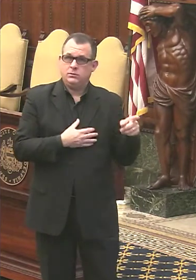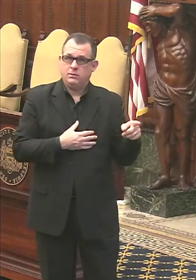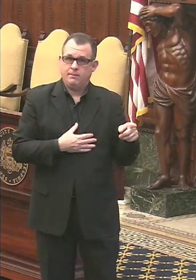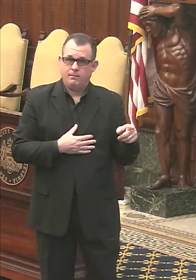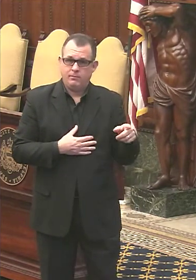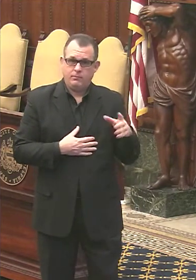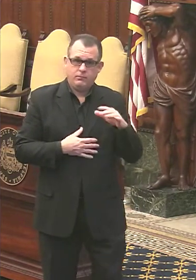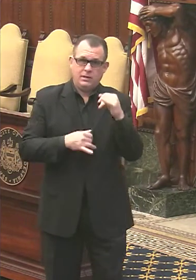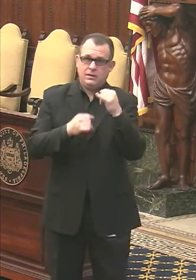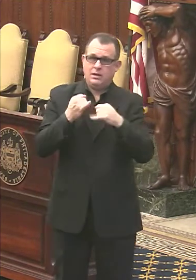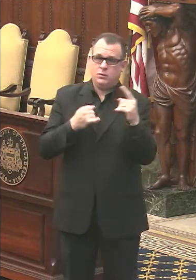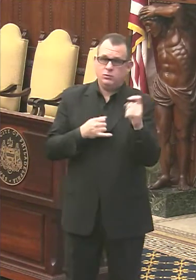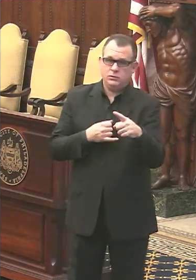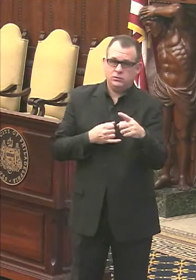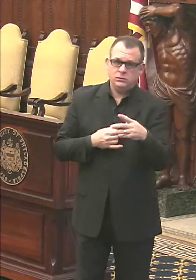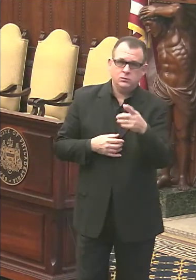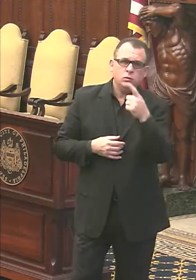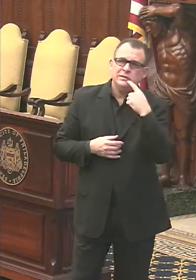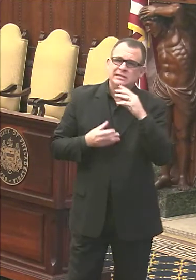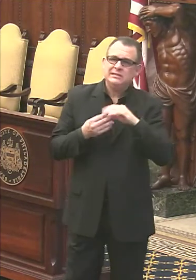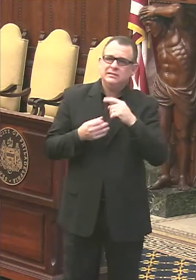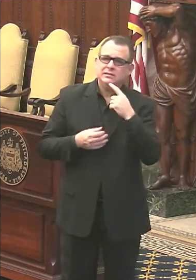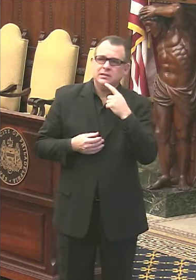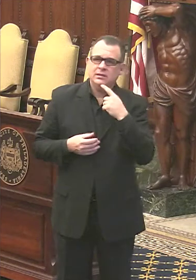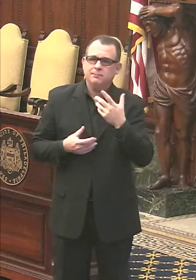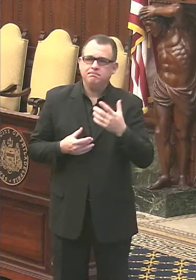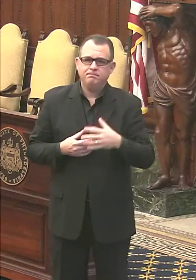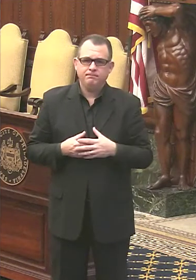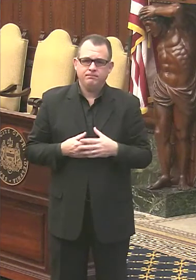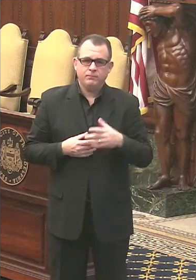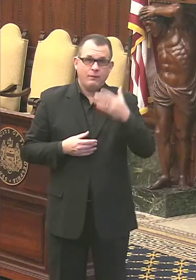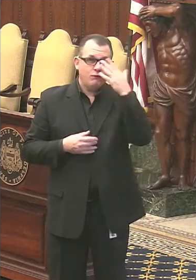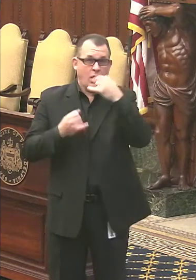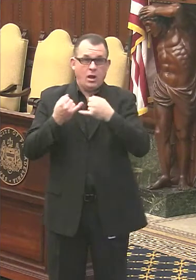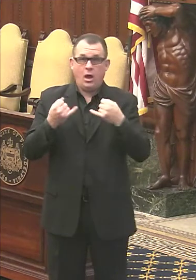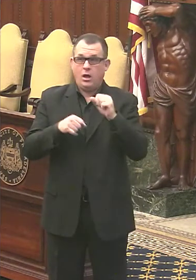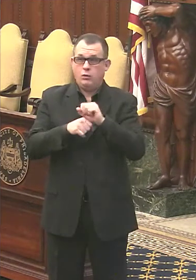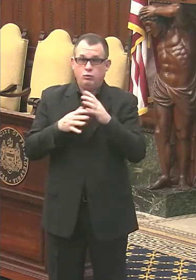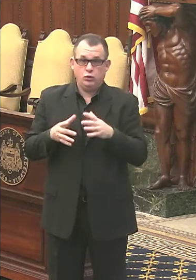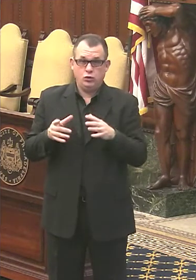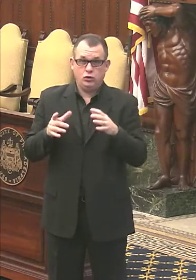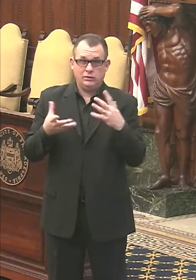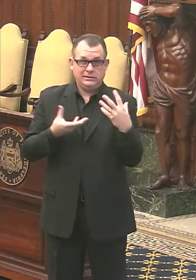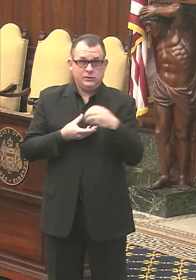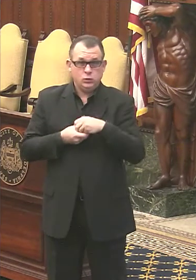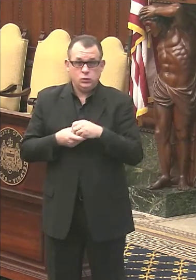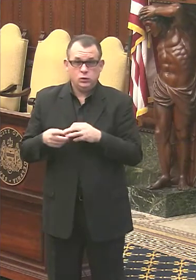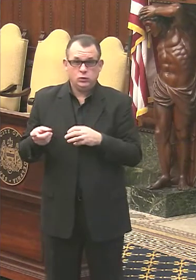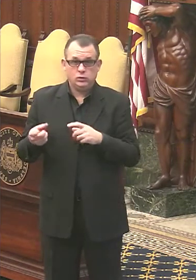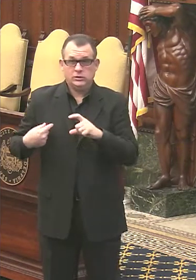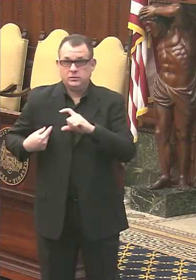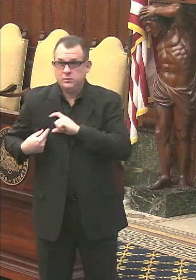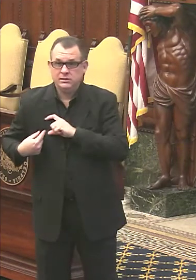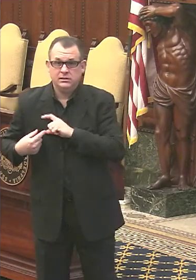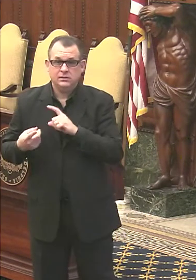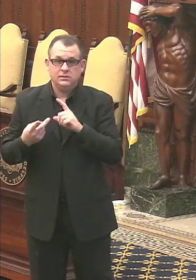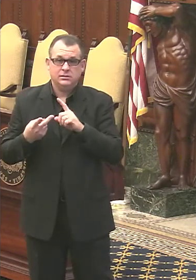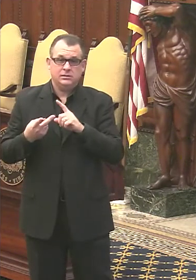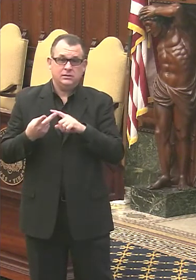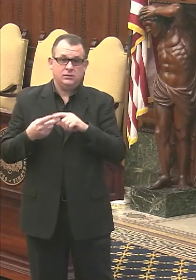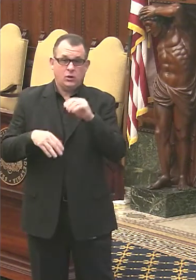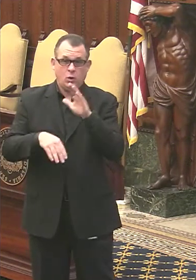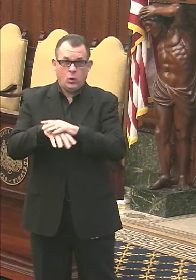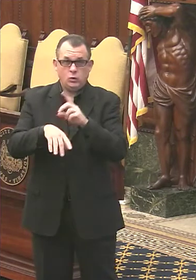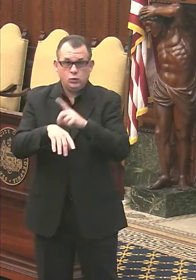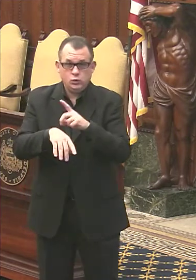we, you said, uh, one C of frontline workers, does that include, um, not just police officers that are, that are on duty, but